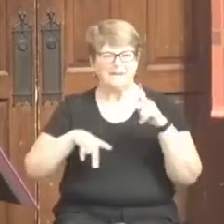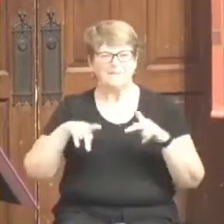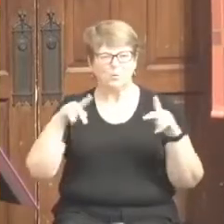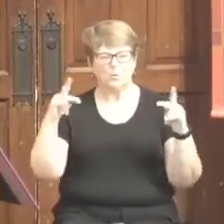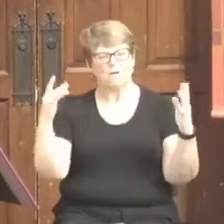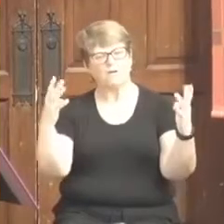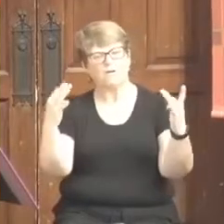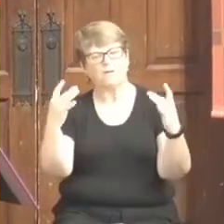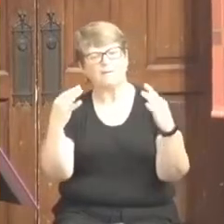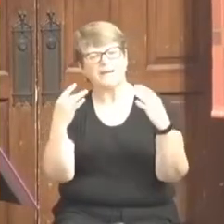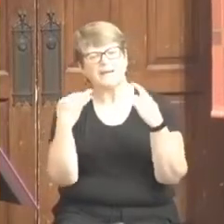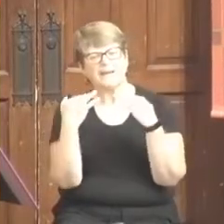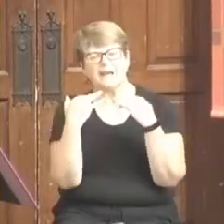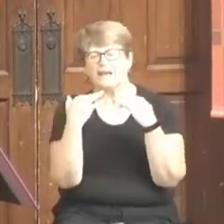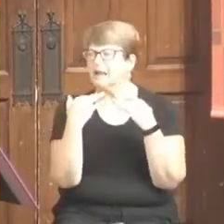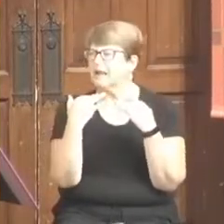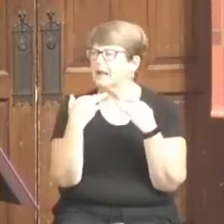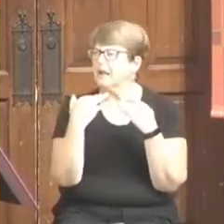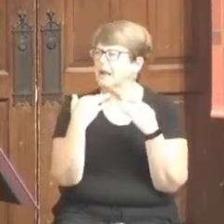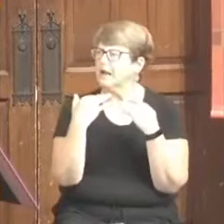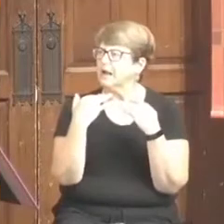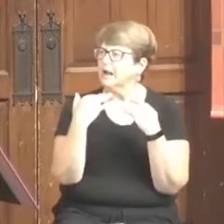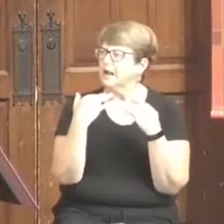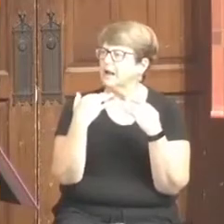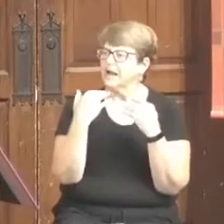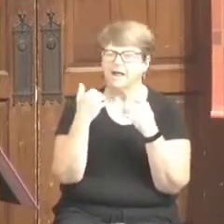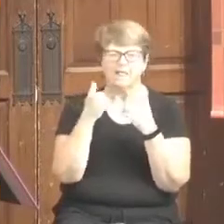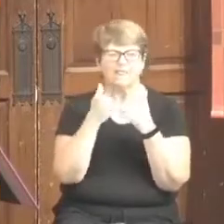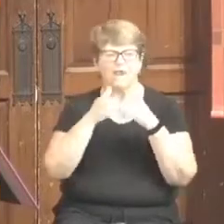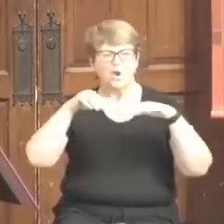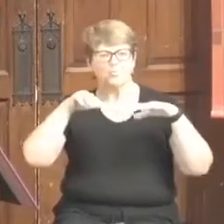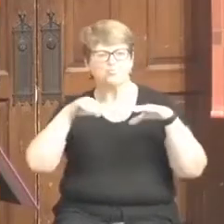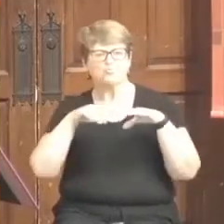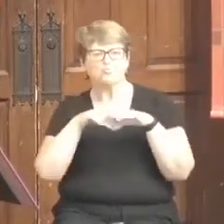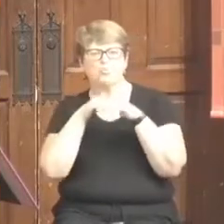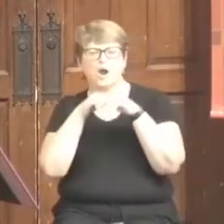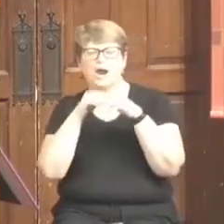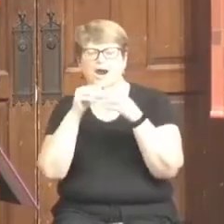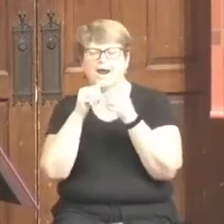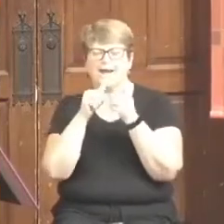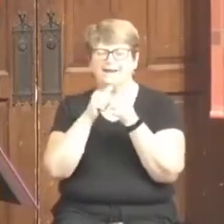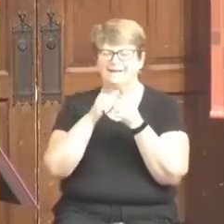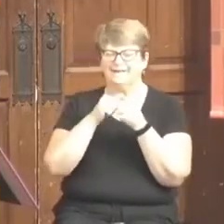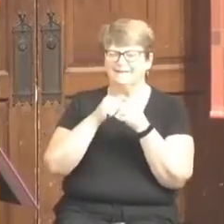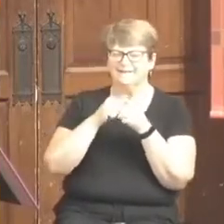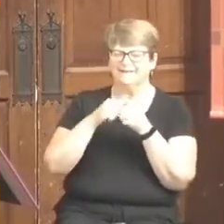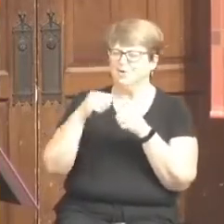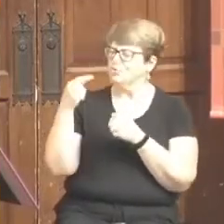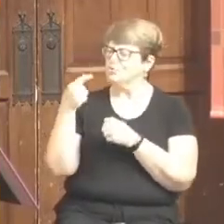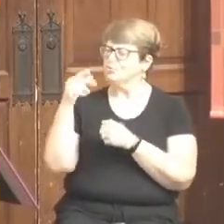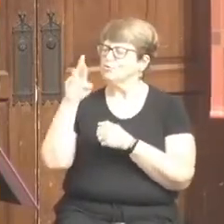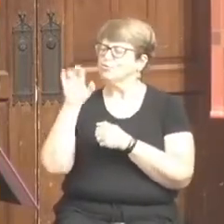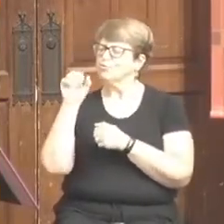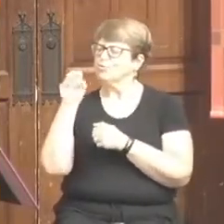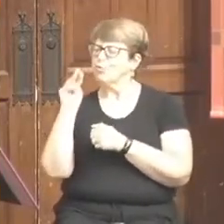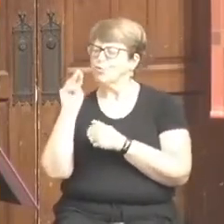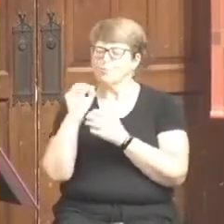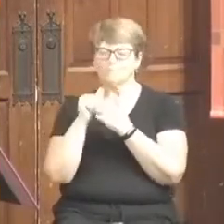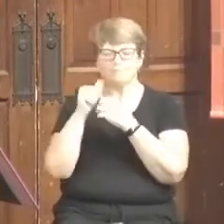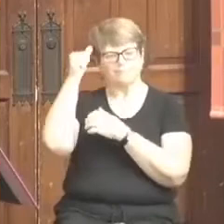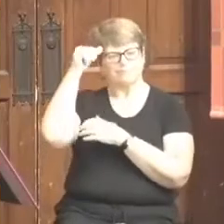in. The groom and the groomsmen were coming over this way. The